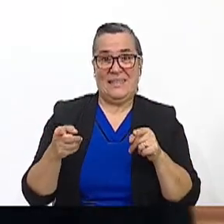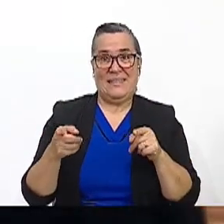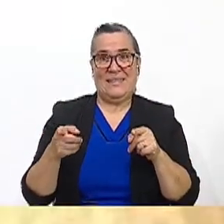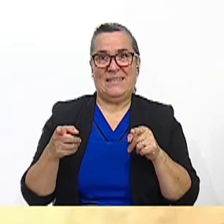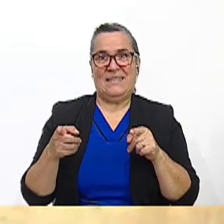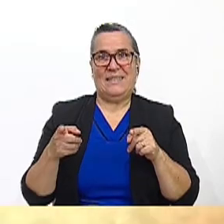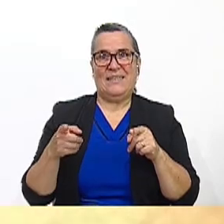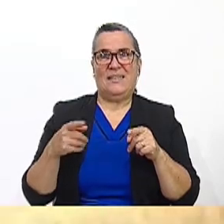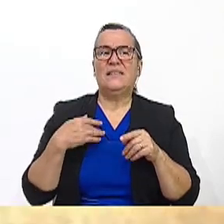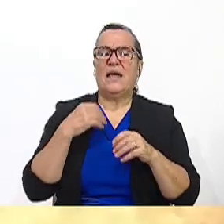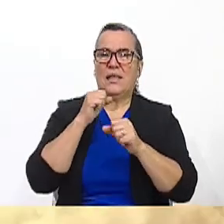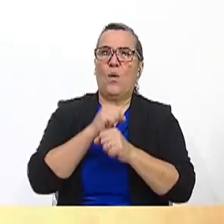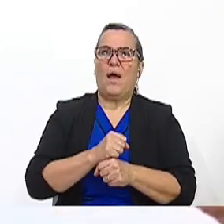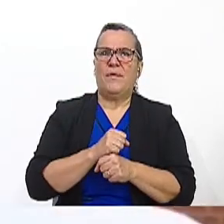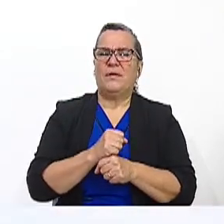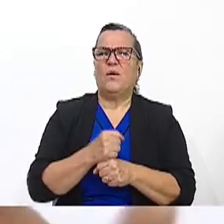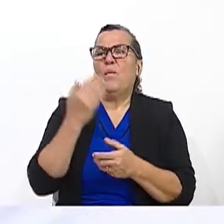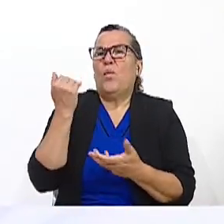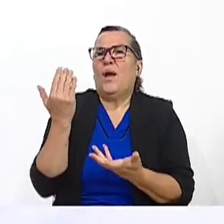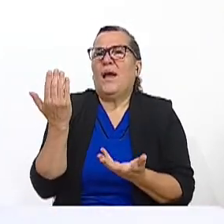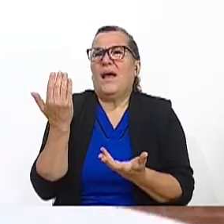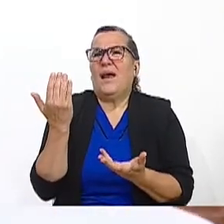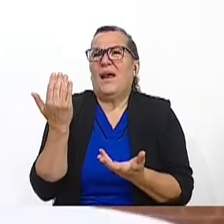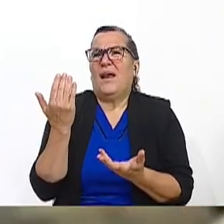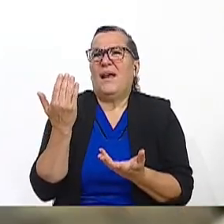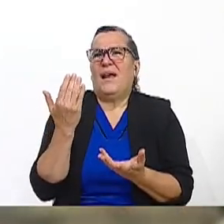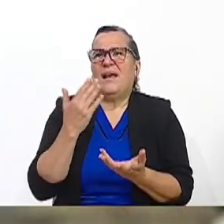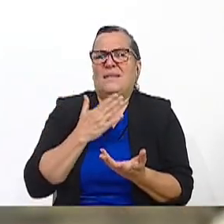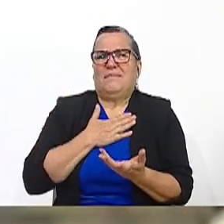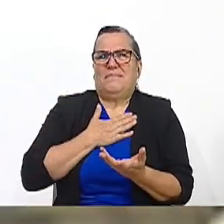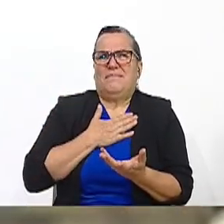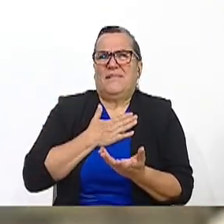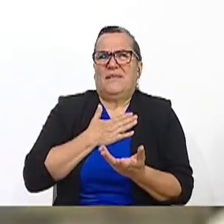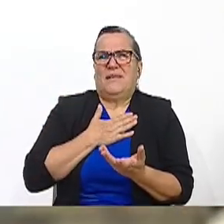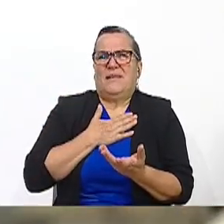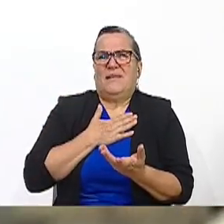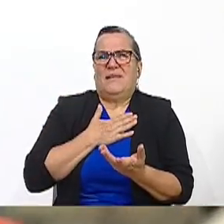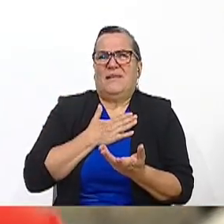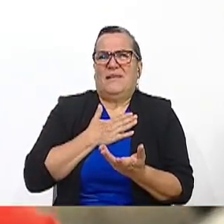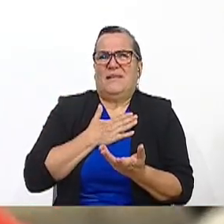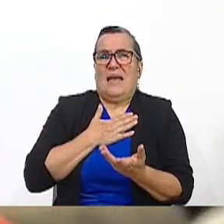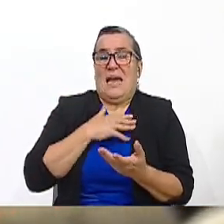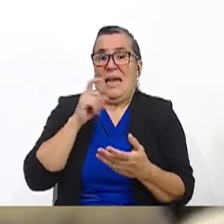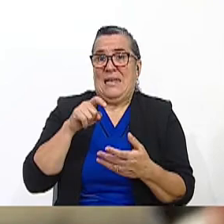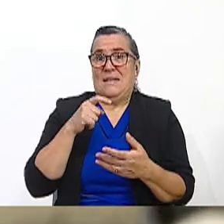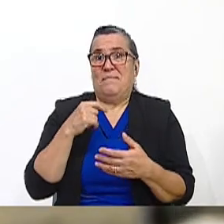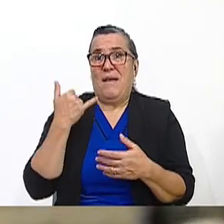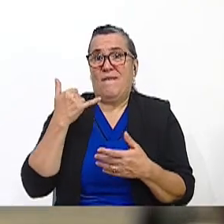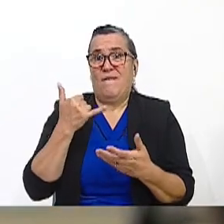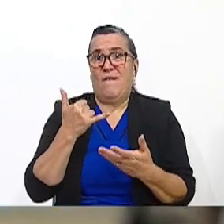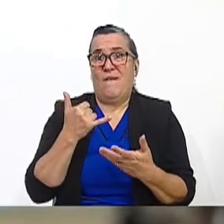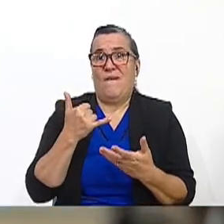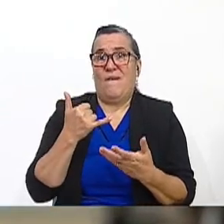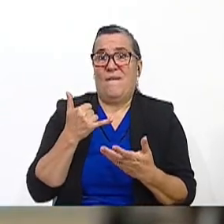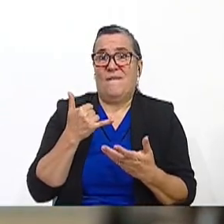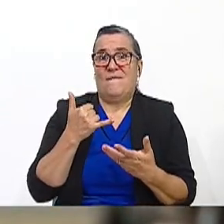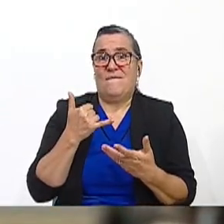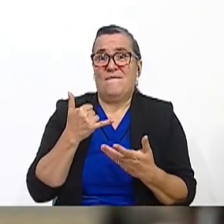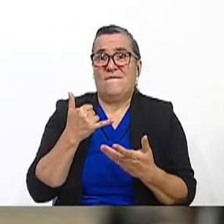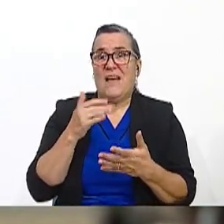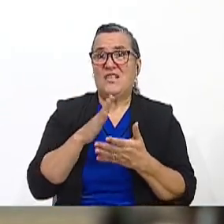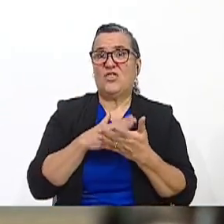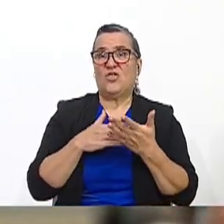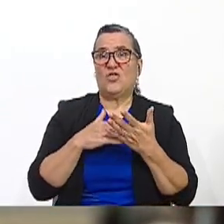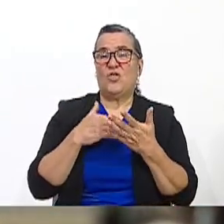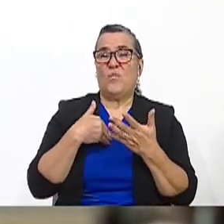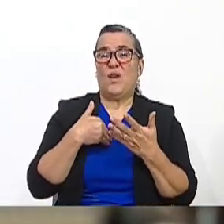I got to have it. But why? This is part of me. It's me. And if I don't have my phone, like... Oh, my God. Yeah. It's like, if you need me,